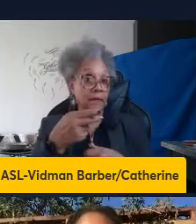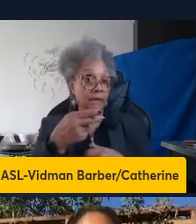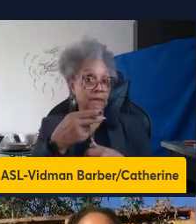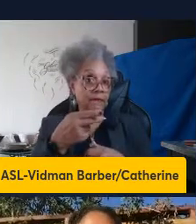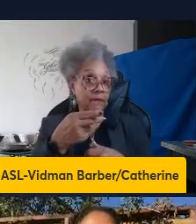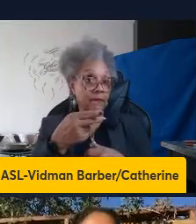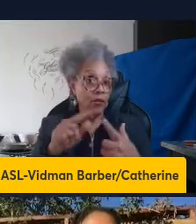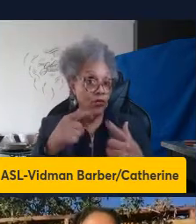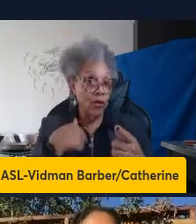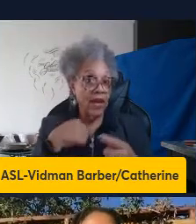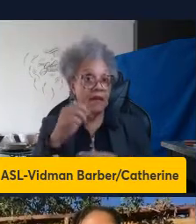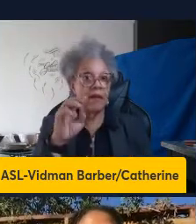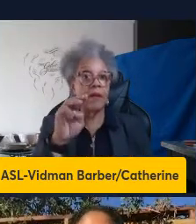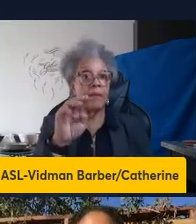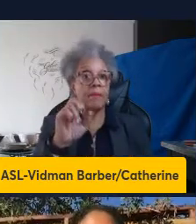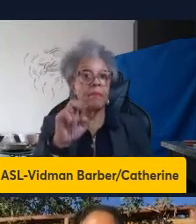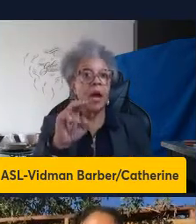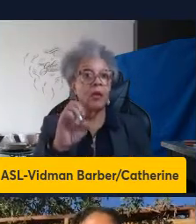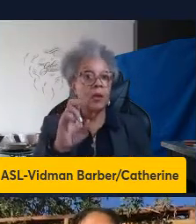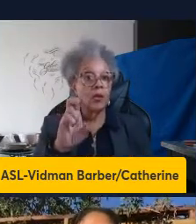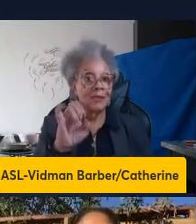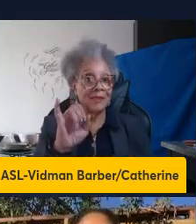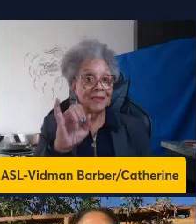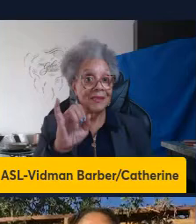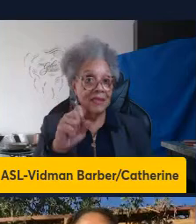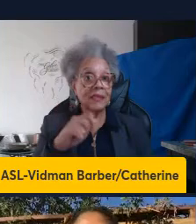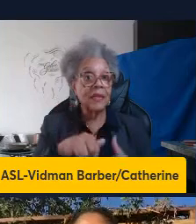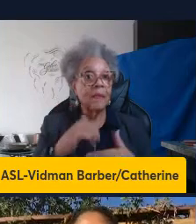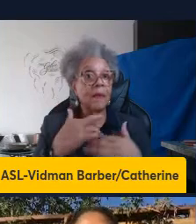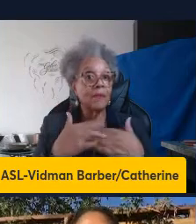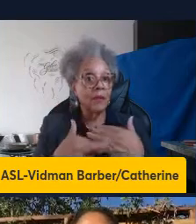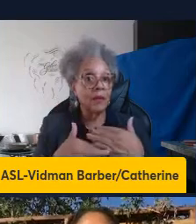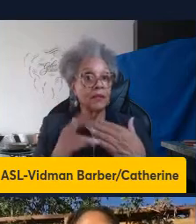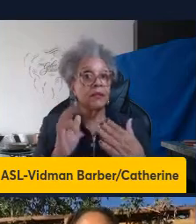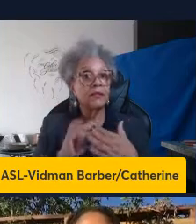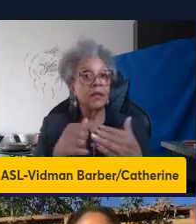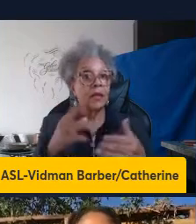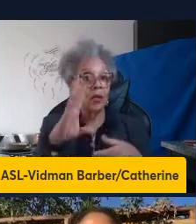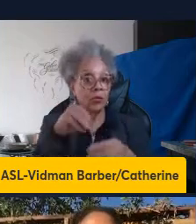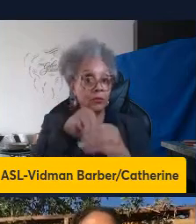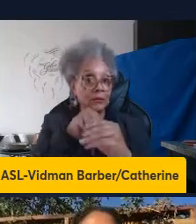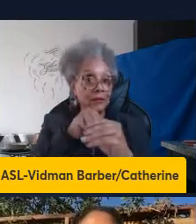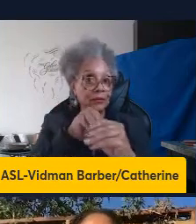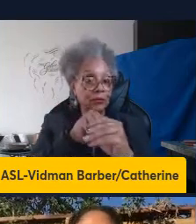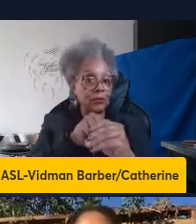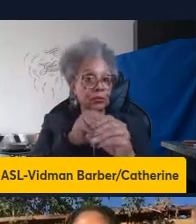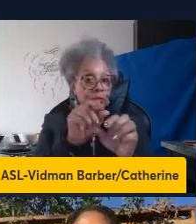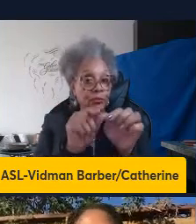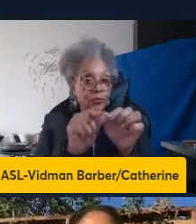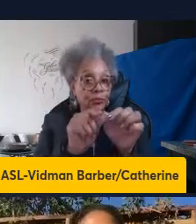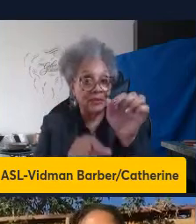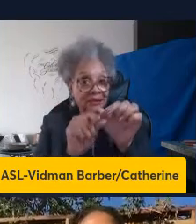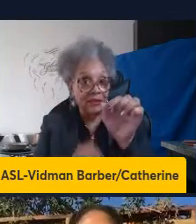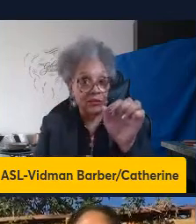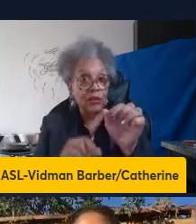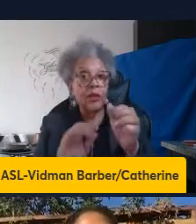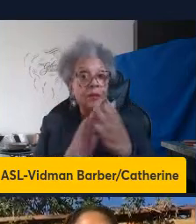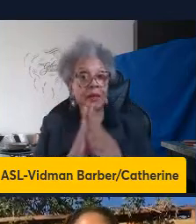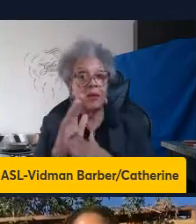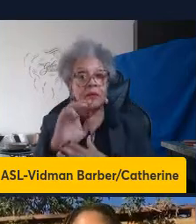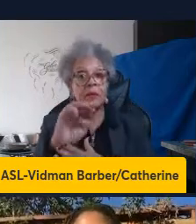monocytes that are in the blood. Projibus can go into tissues, become macrophages, and if there's a pathogen,